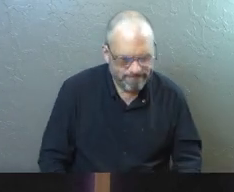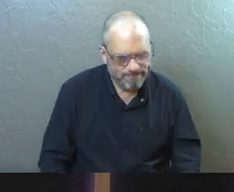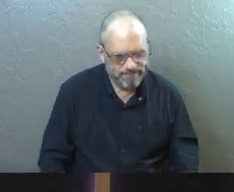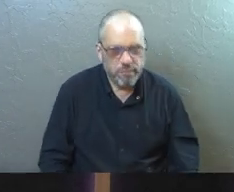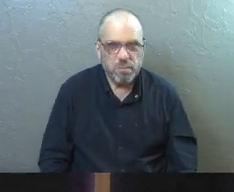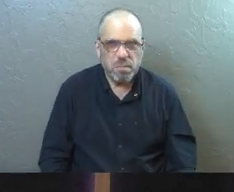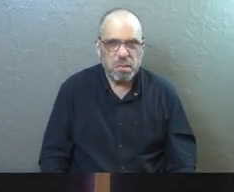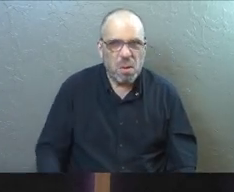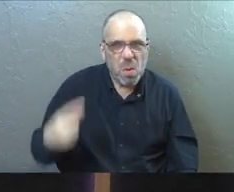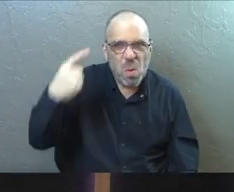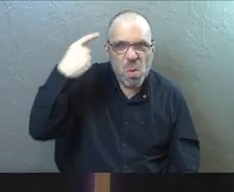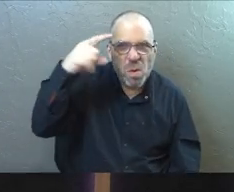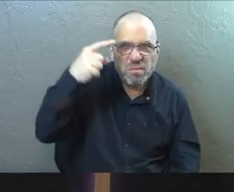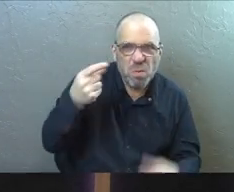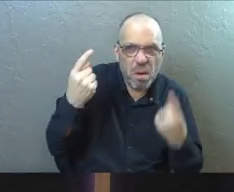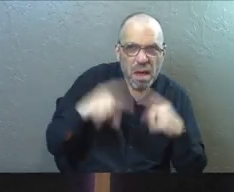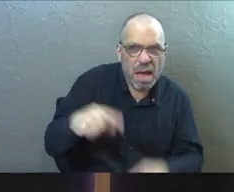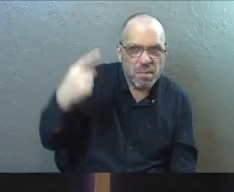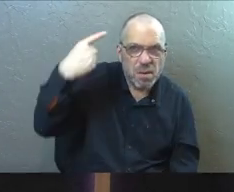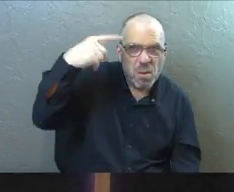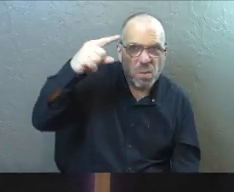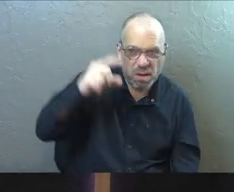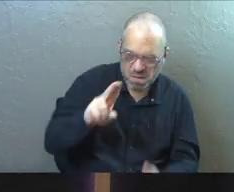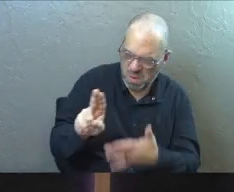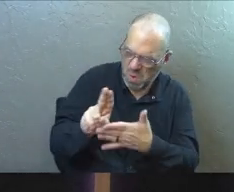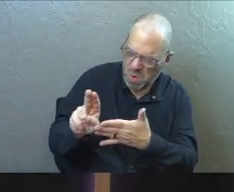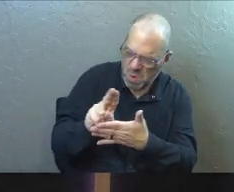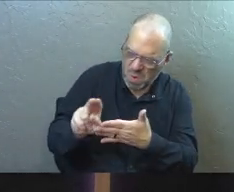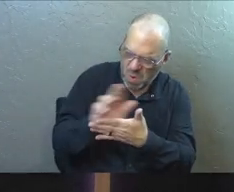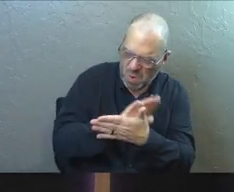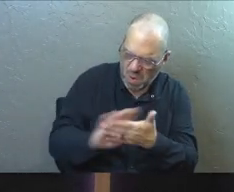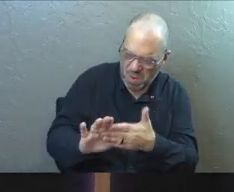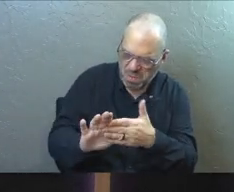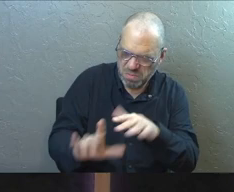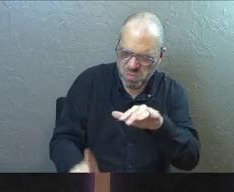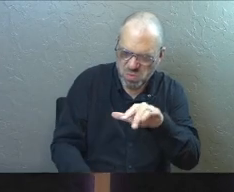Why did this happen? Holiness had come near.